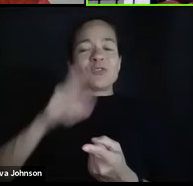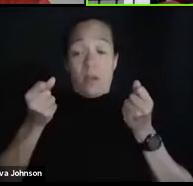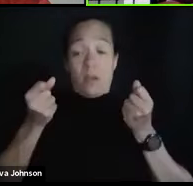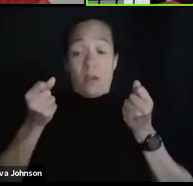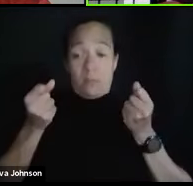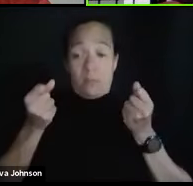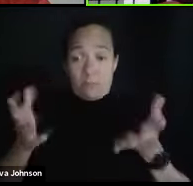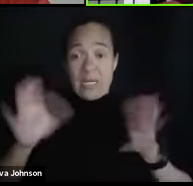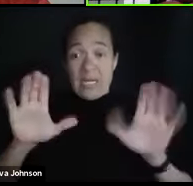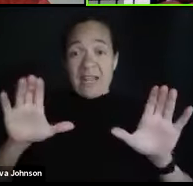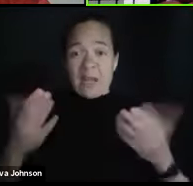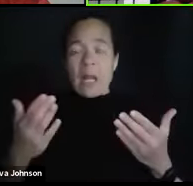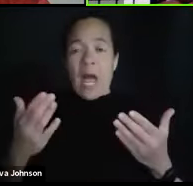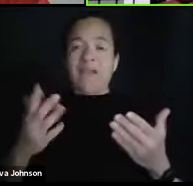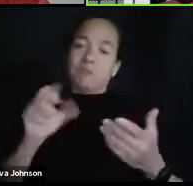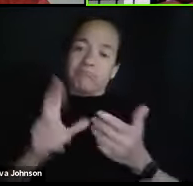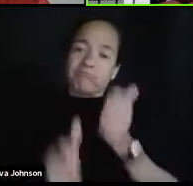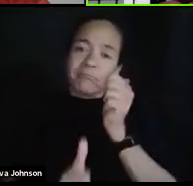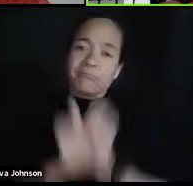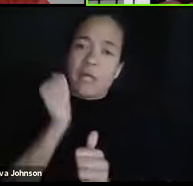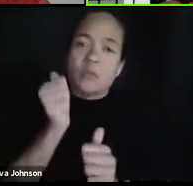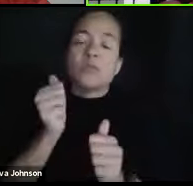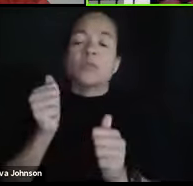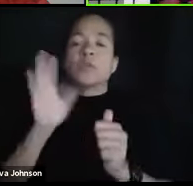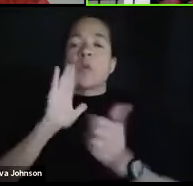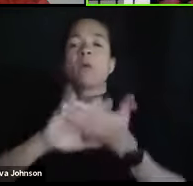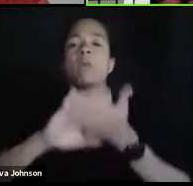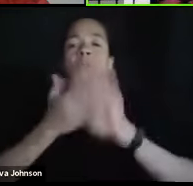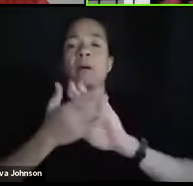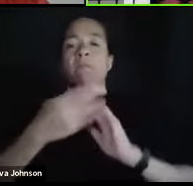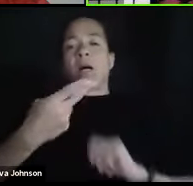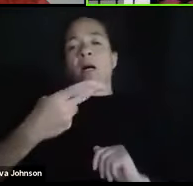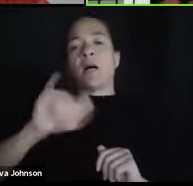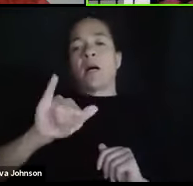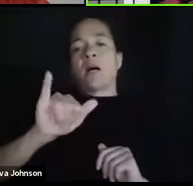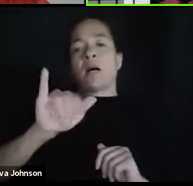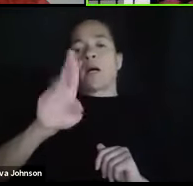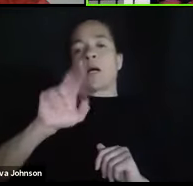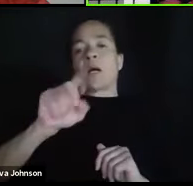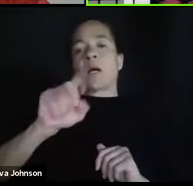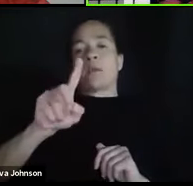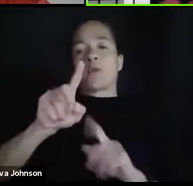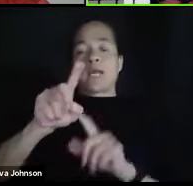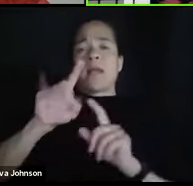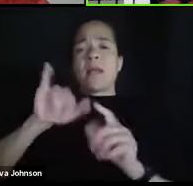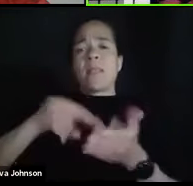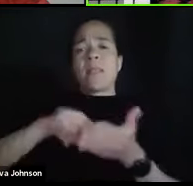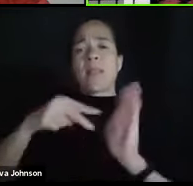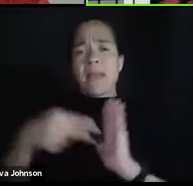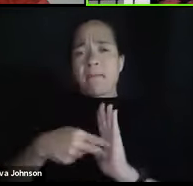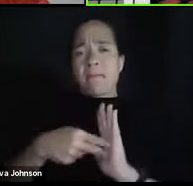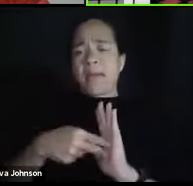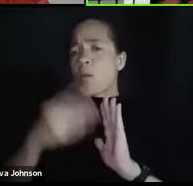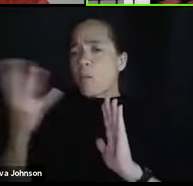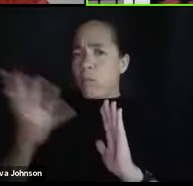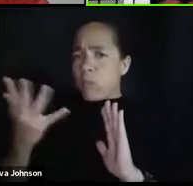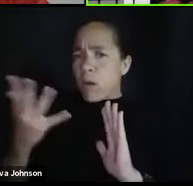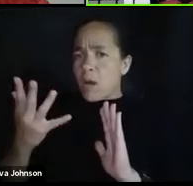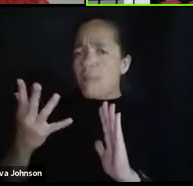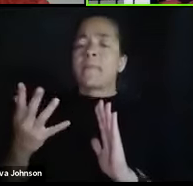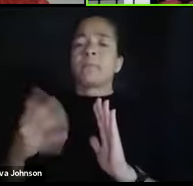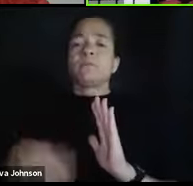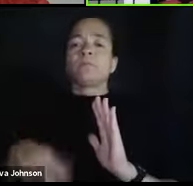the majority, are going to be what we call hybrid. Hybrid classes means that we will